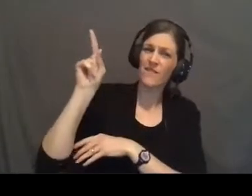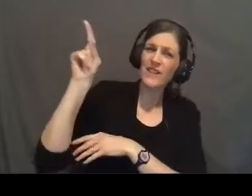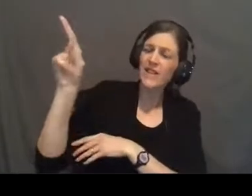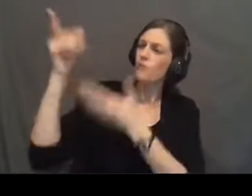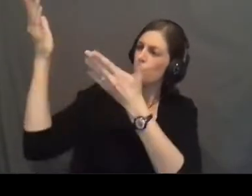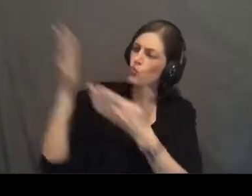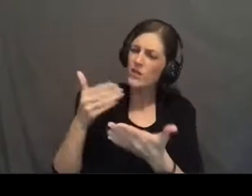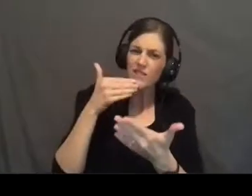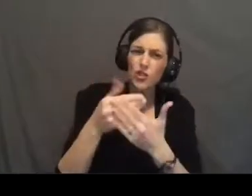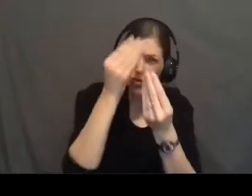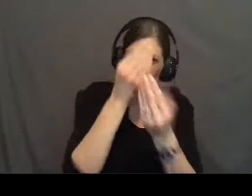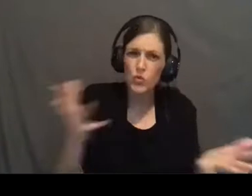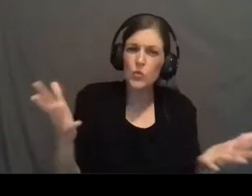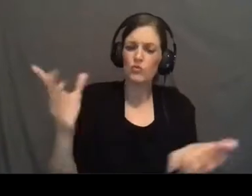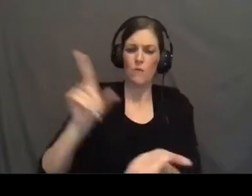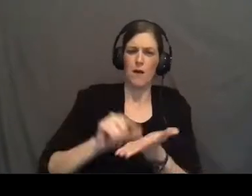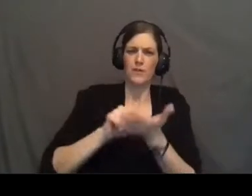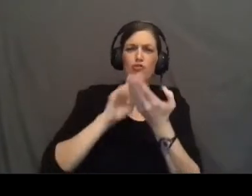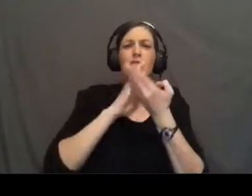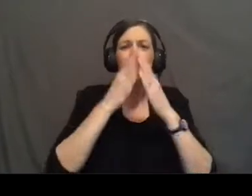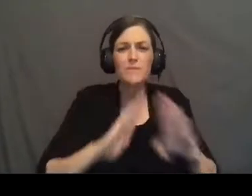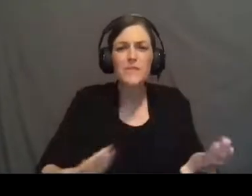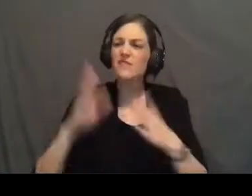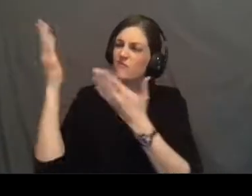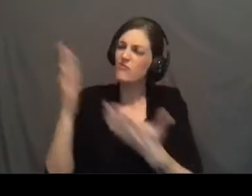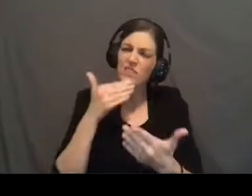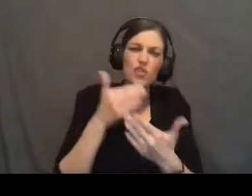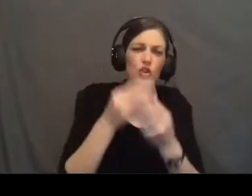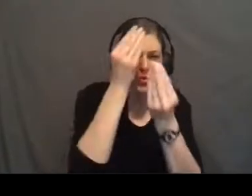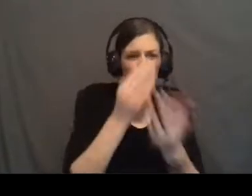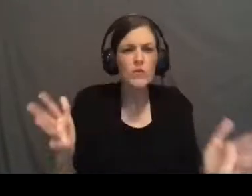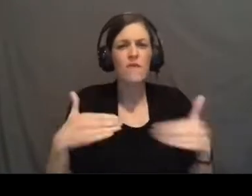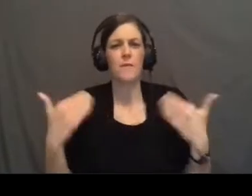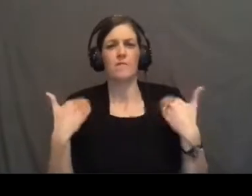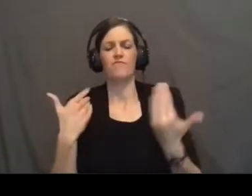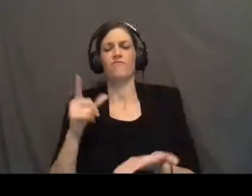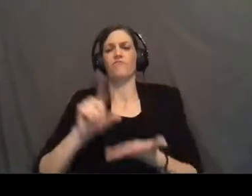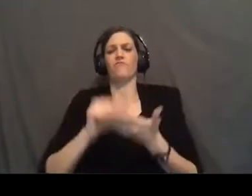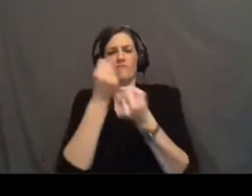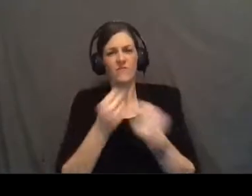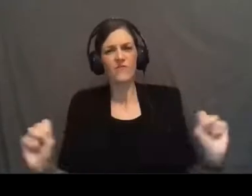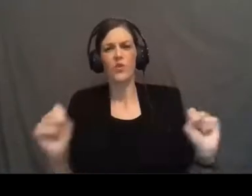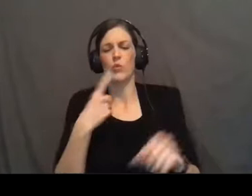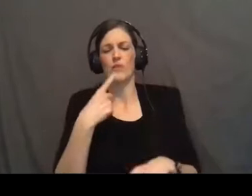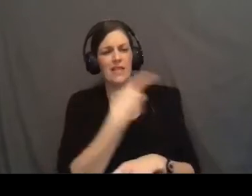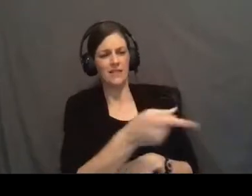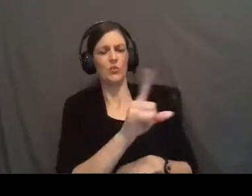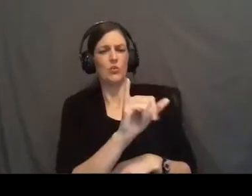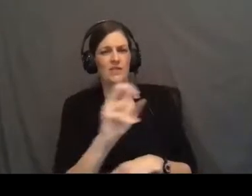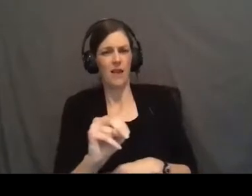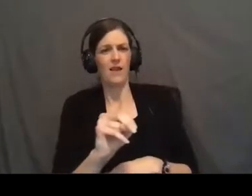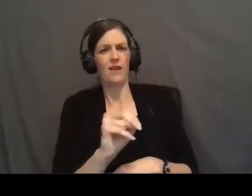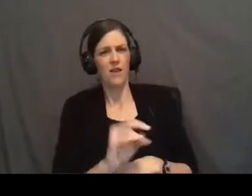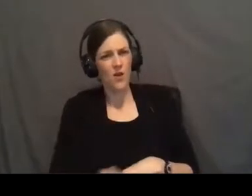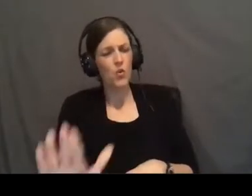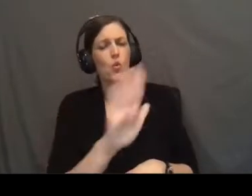brings good news, who publishes peace, who brings good news of happiness, who publishes salvation, who says to Zion, your